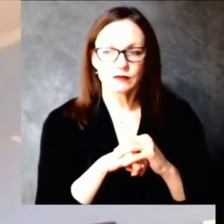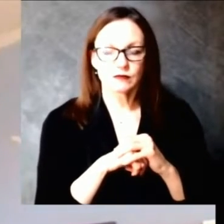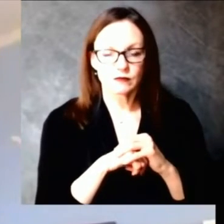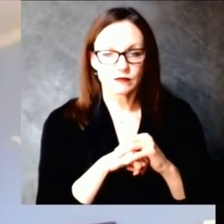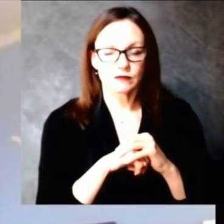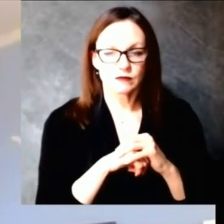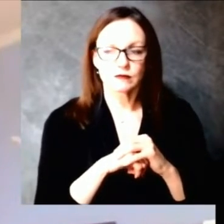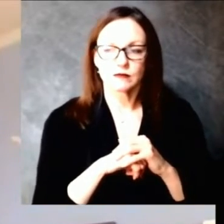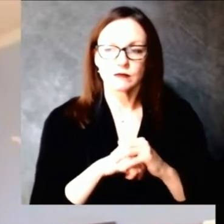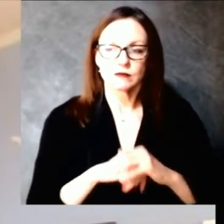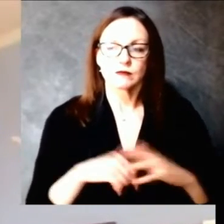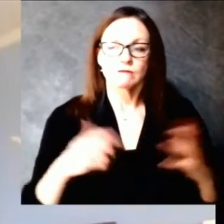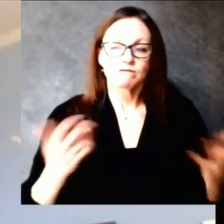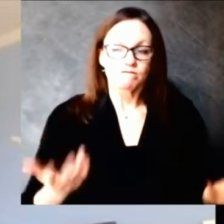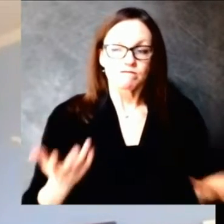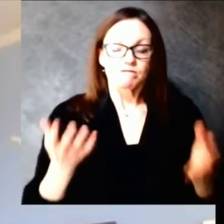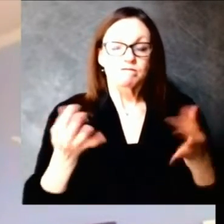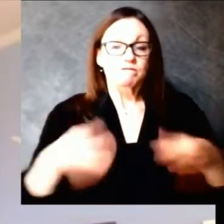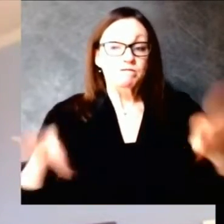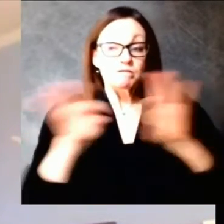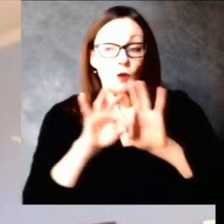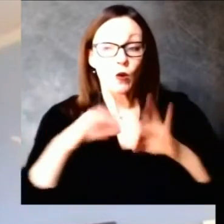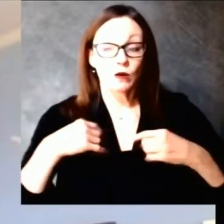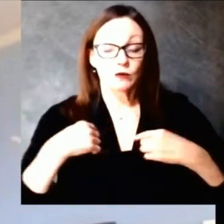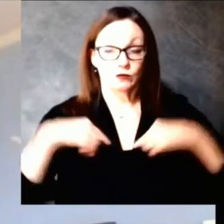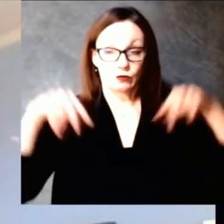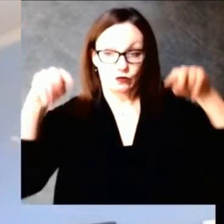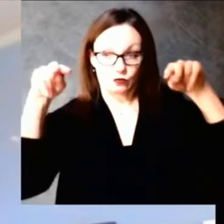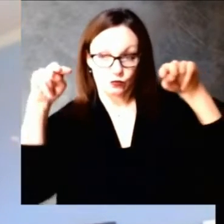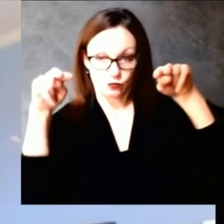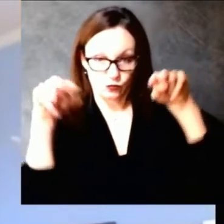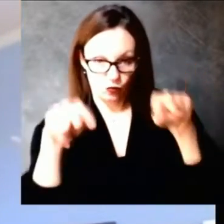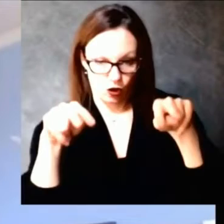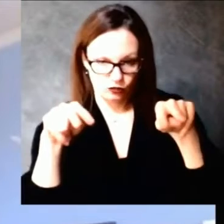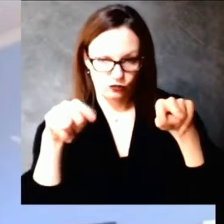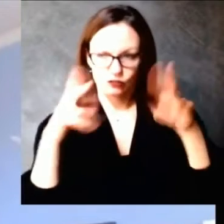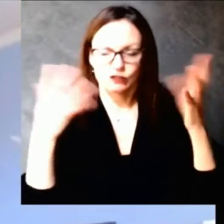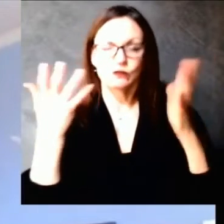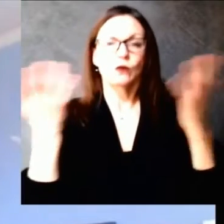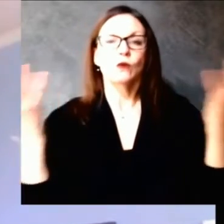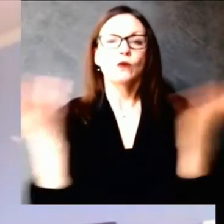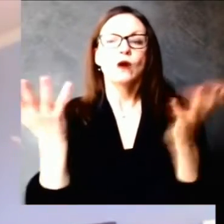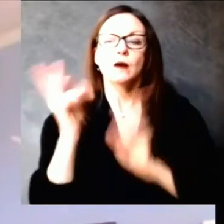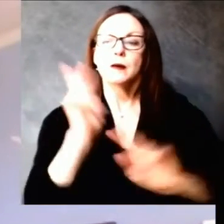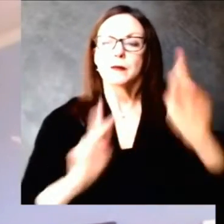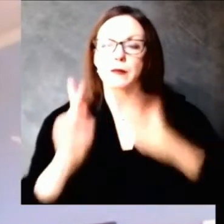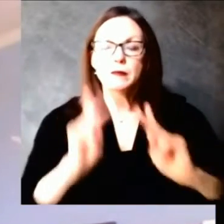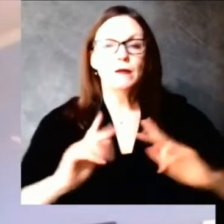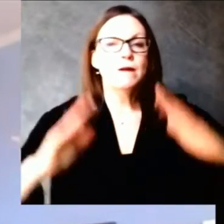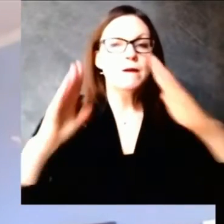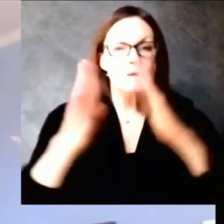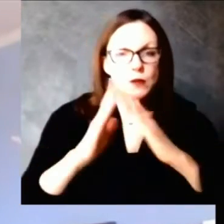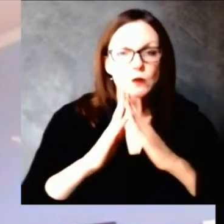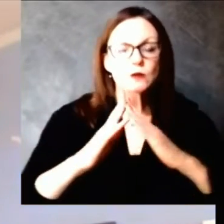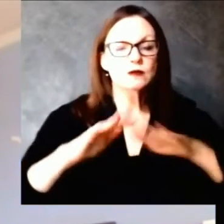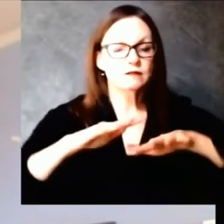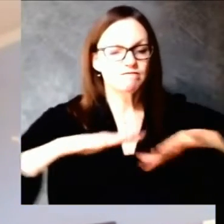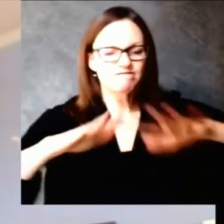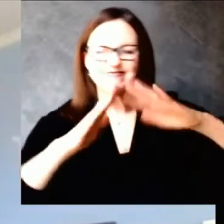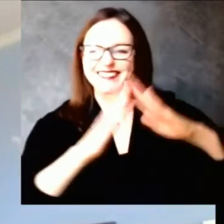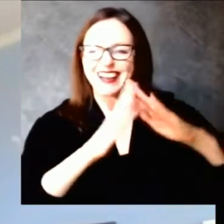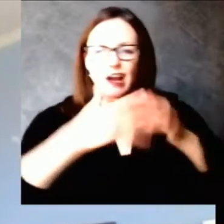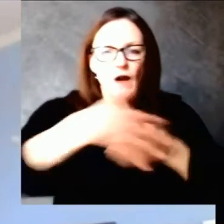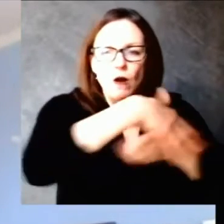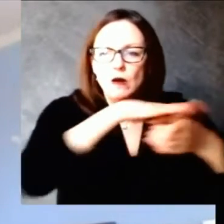used that information and it exists at I believe at a zip code level that we can go ahead and map out areas of the